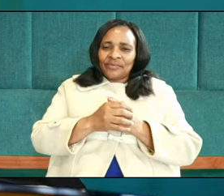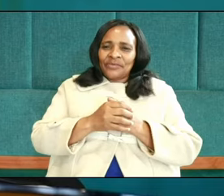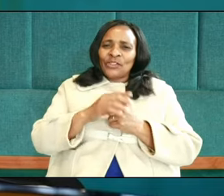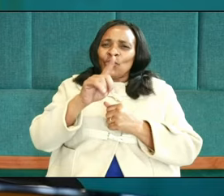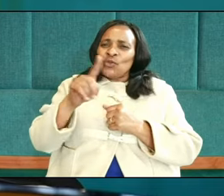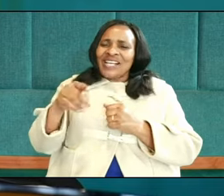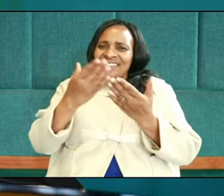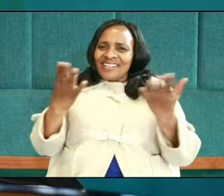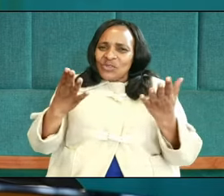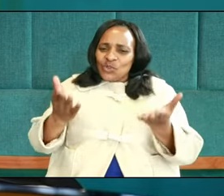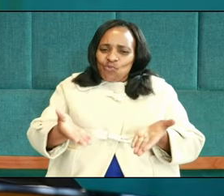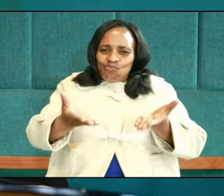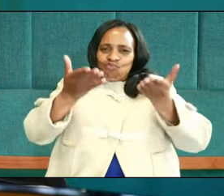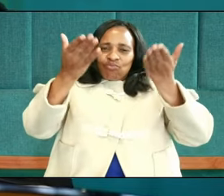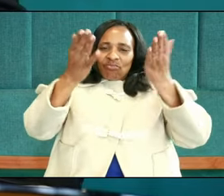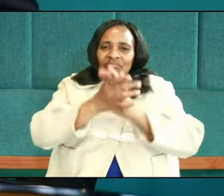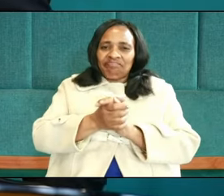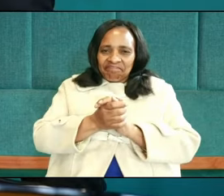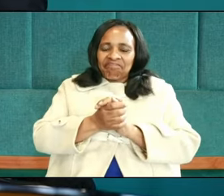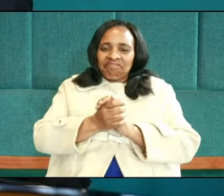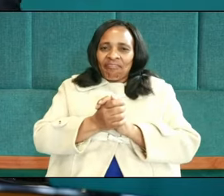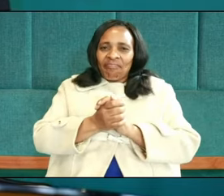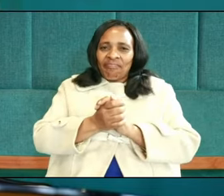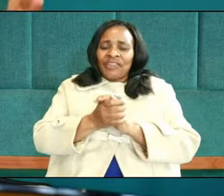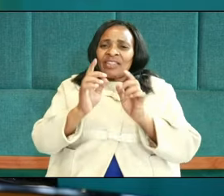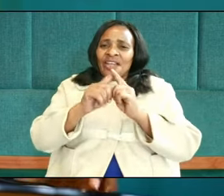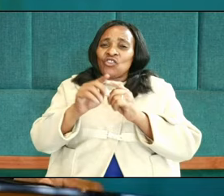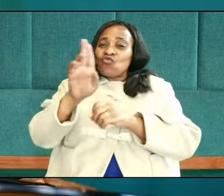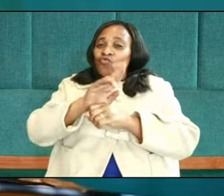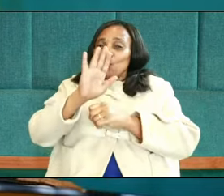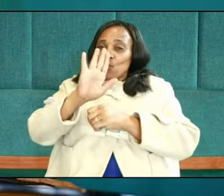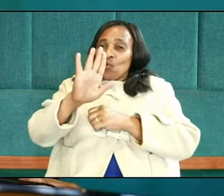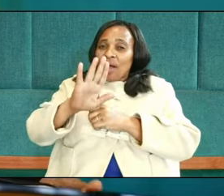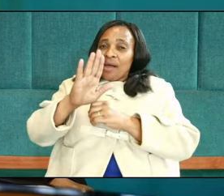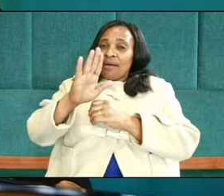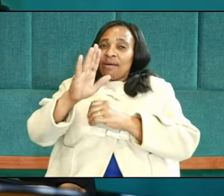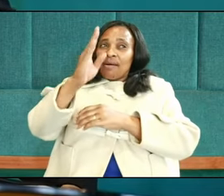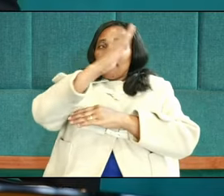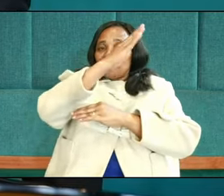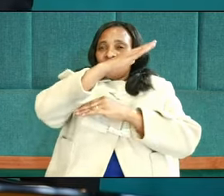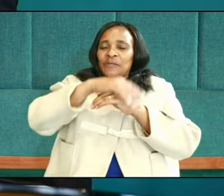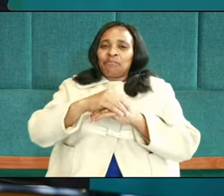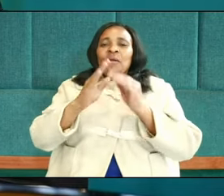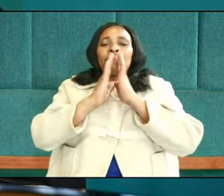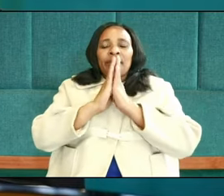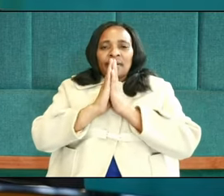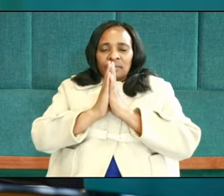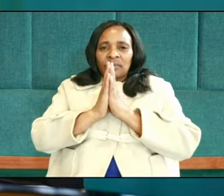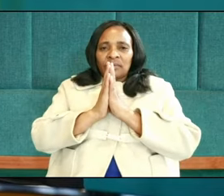exhortation and spend the rest of the afternoon praying